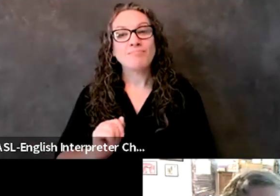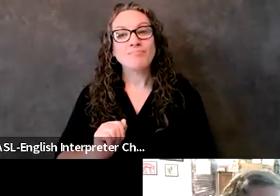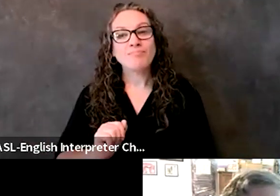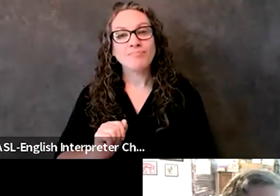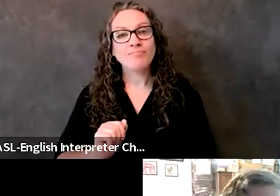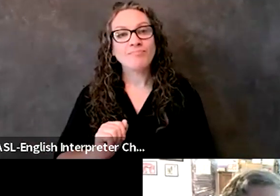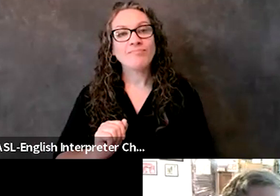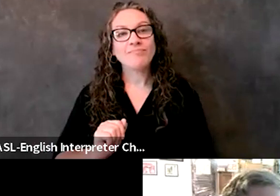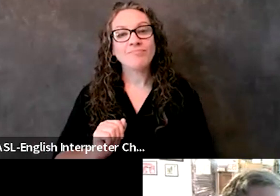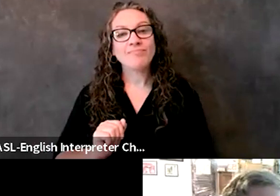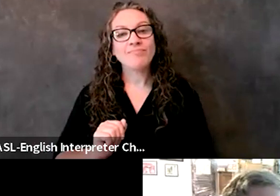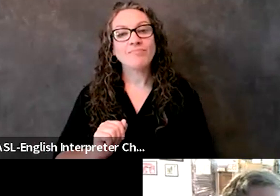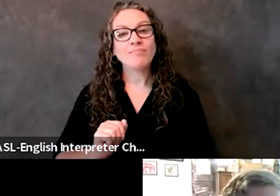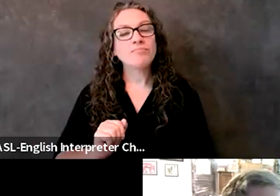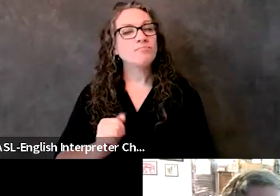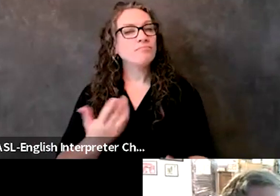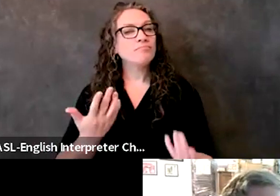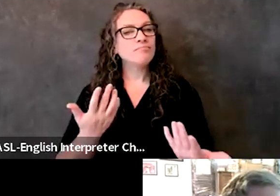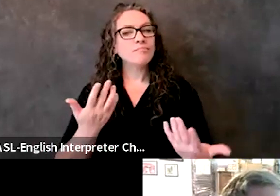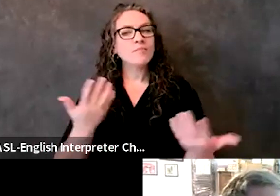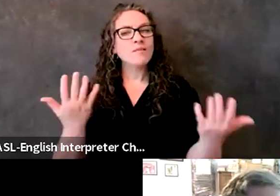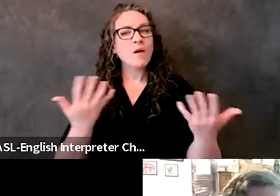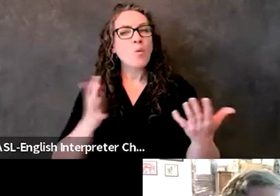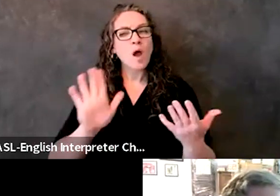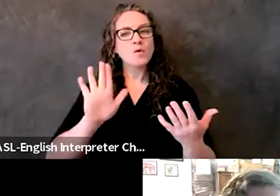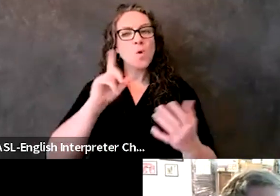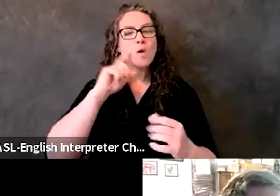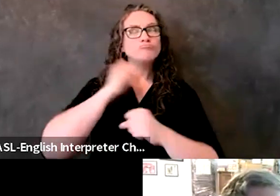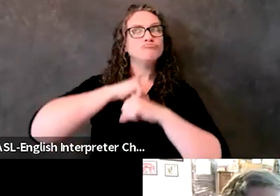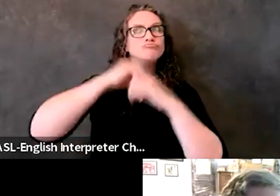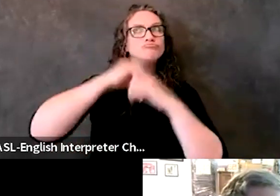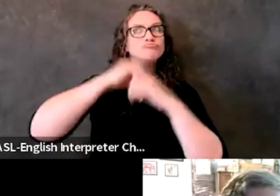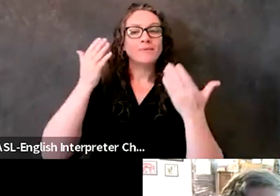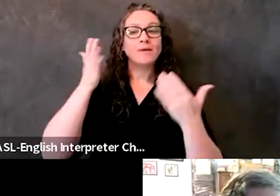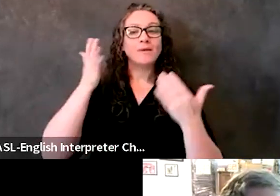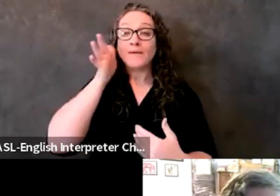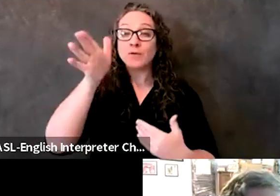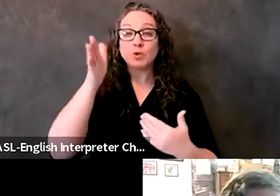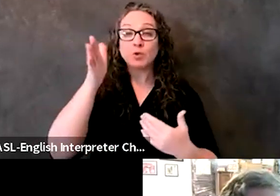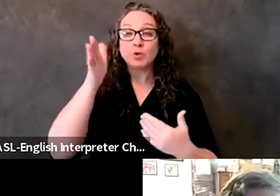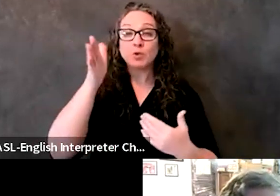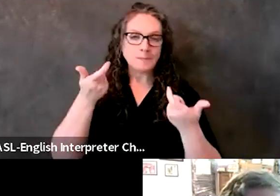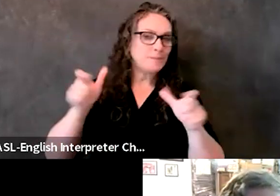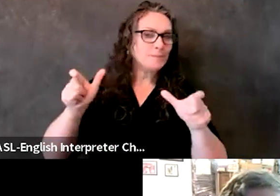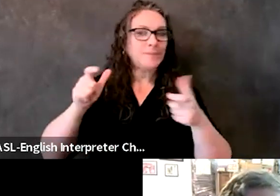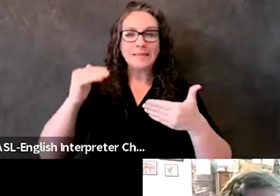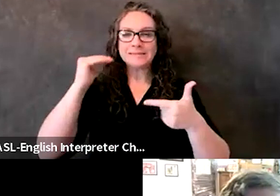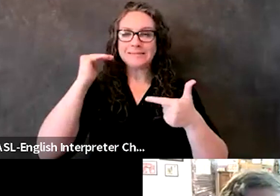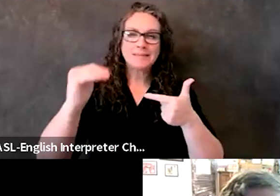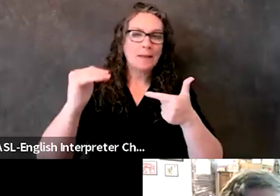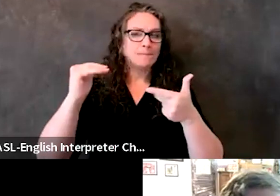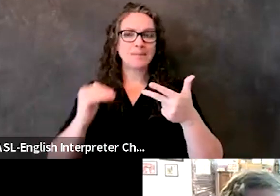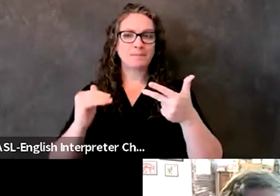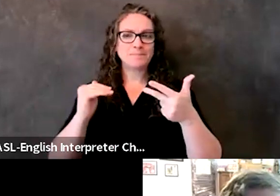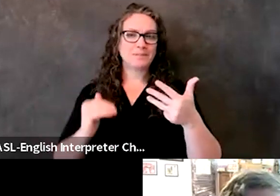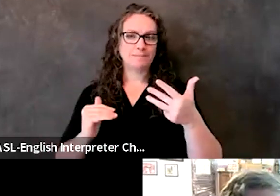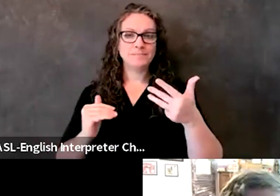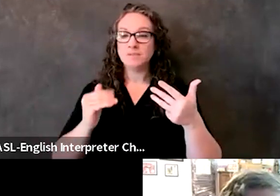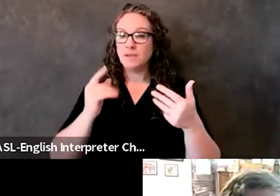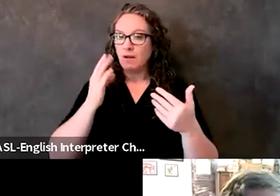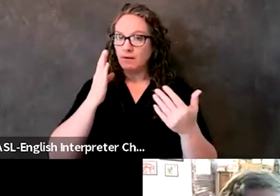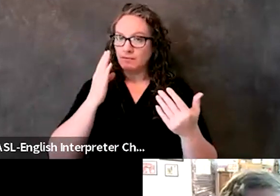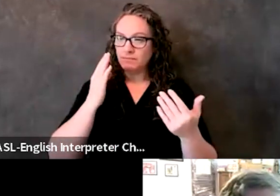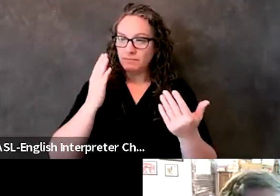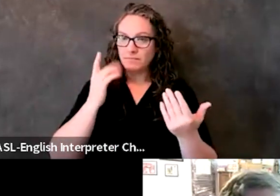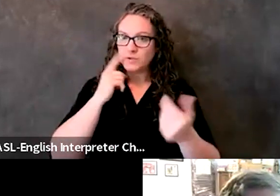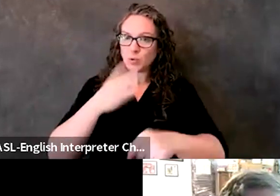what do you see as the next big steps needed to make significant progress on this issue? Right? I mean, uh, if you could